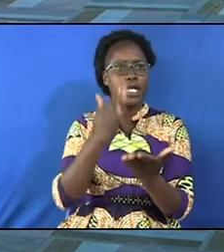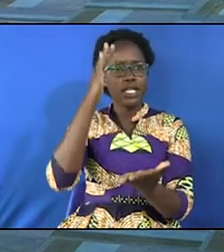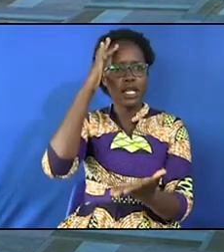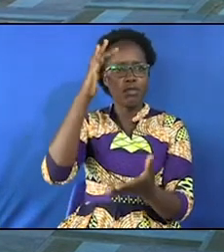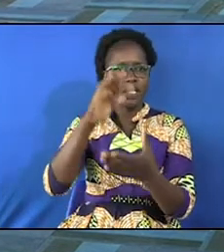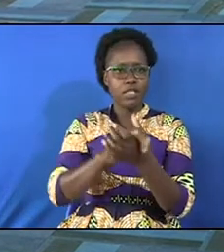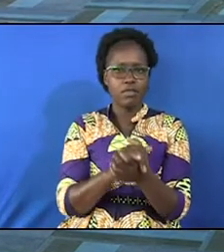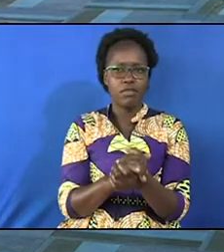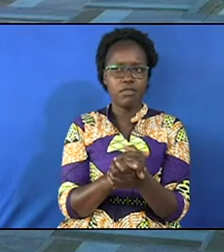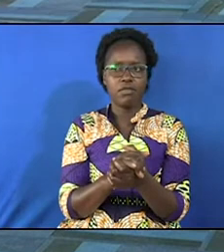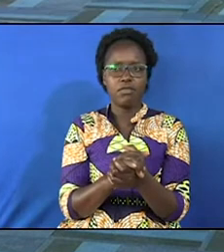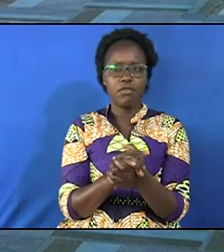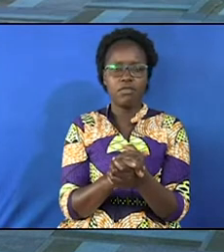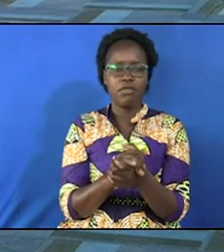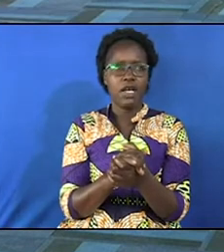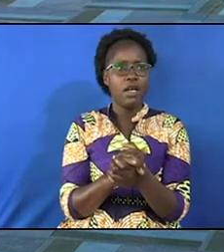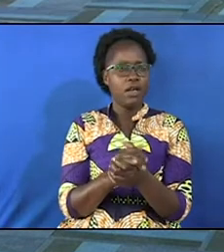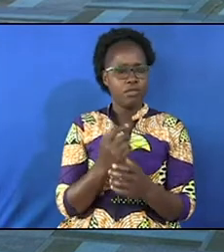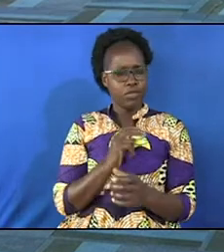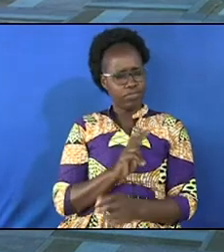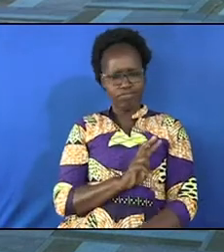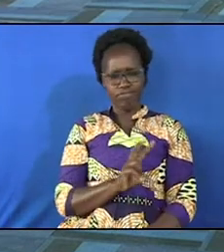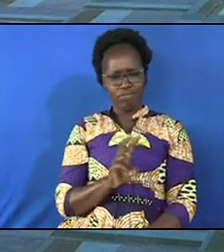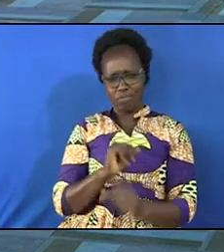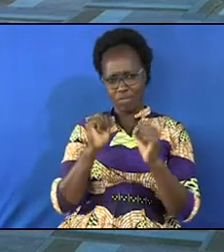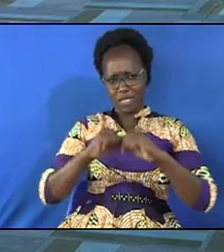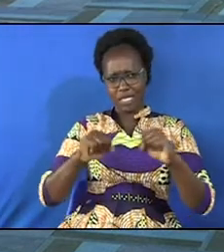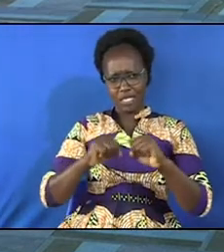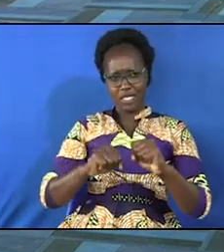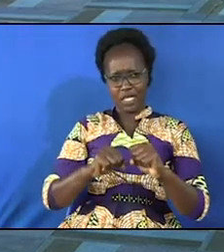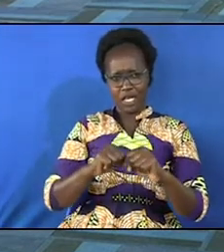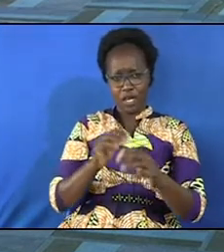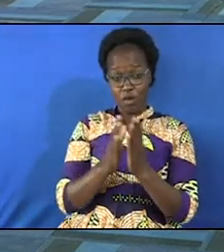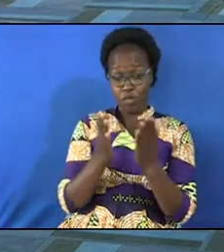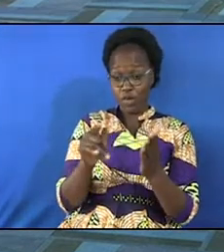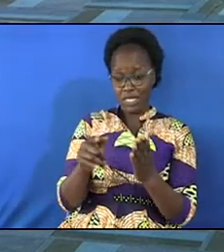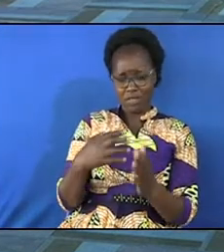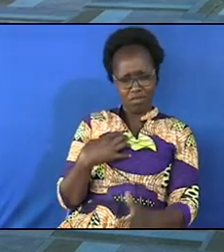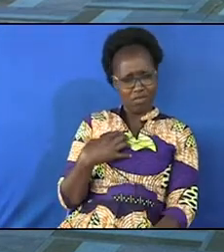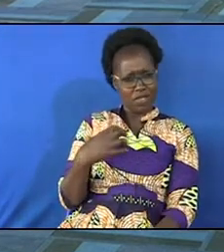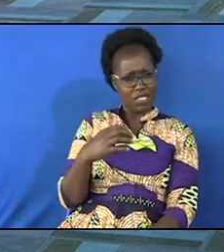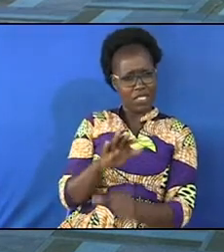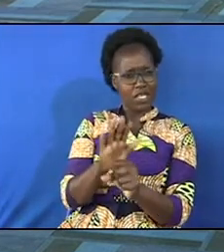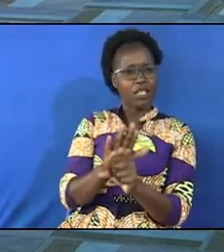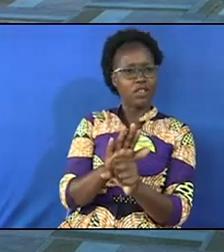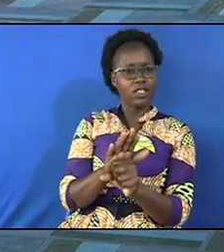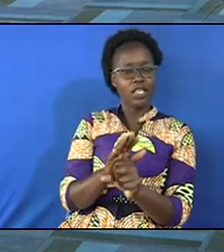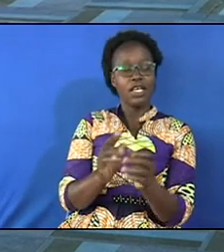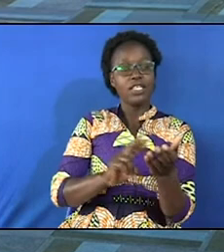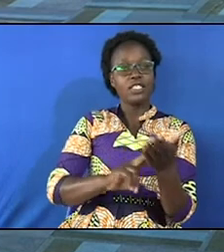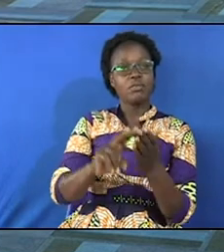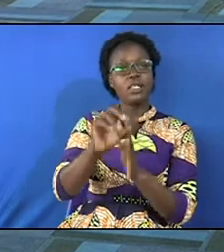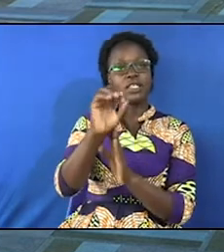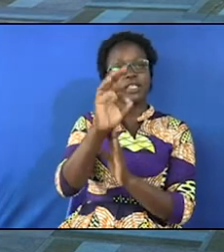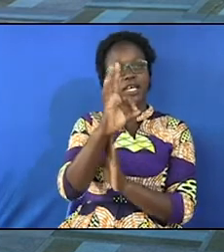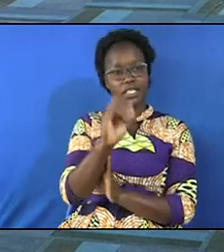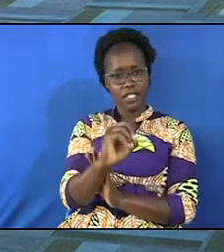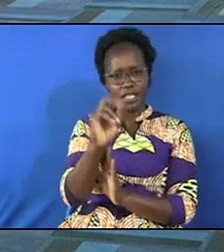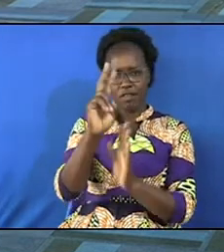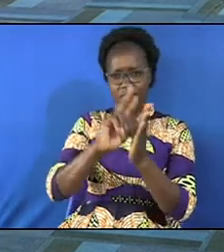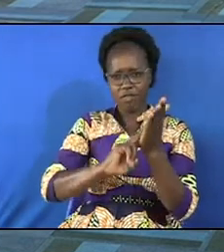believe and I agree with them that this book is rich. Isaiah 30 verses 21.